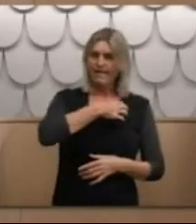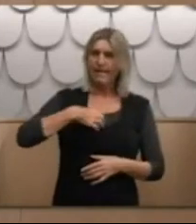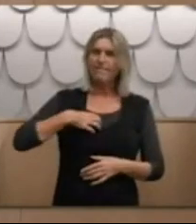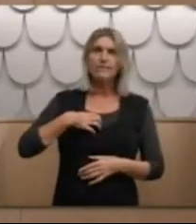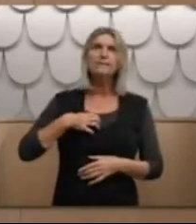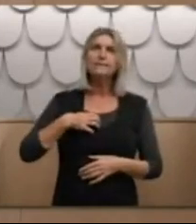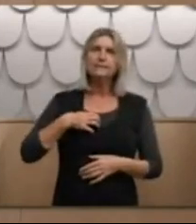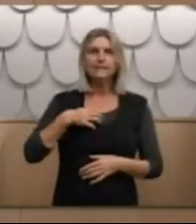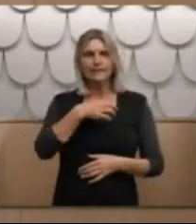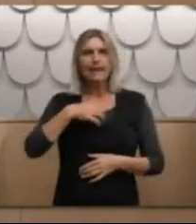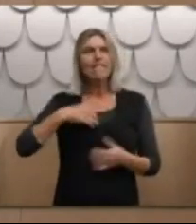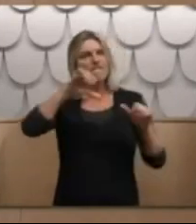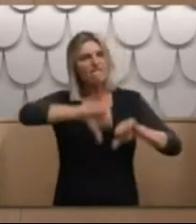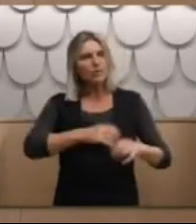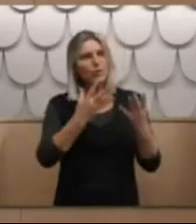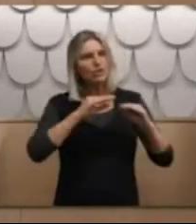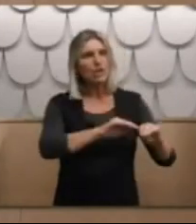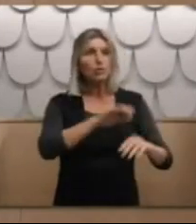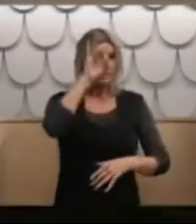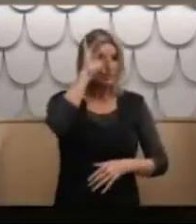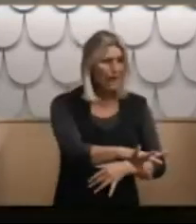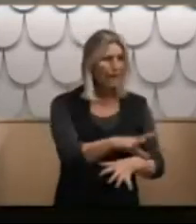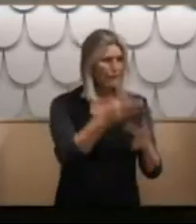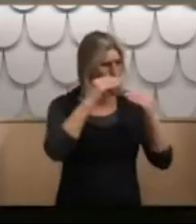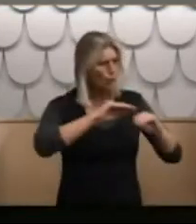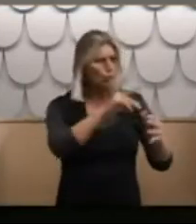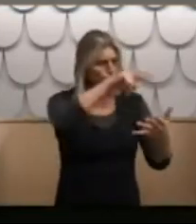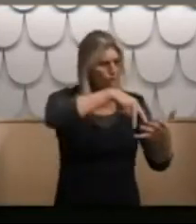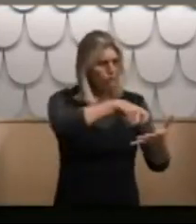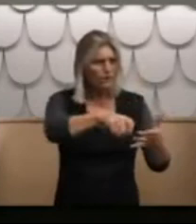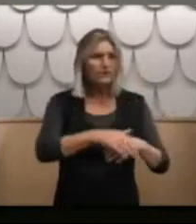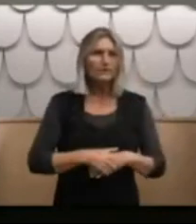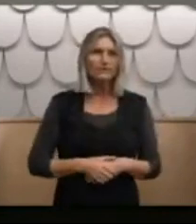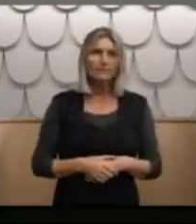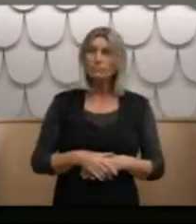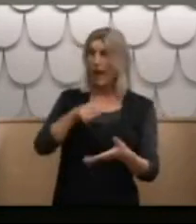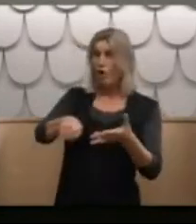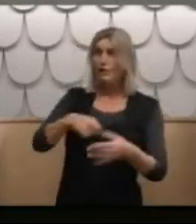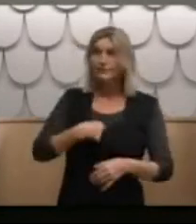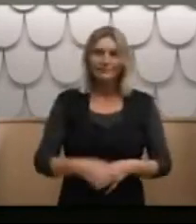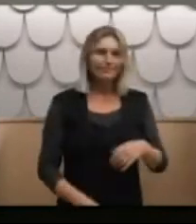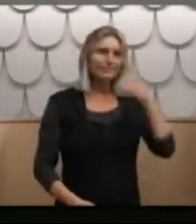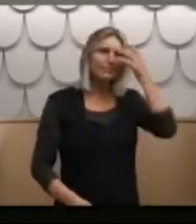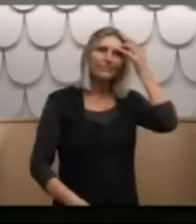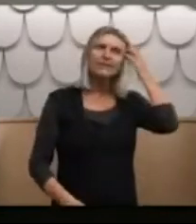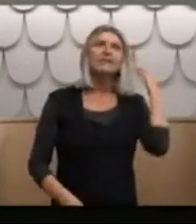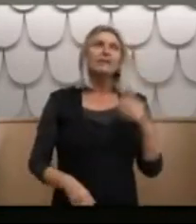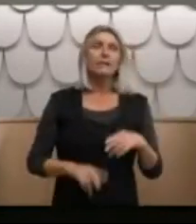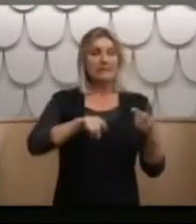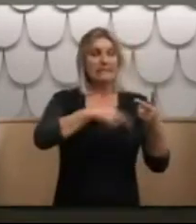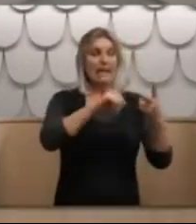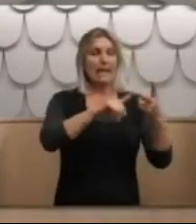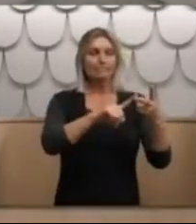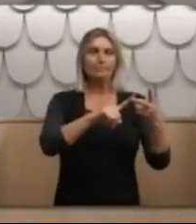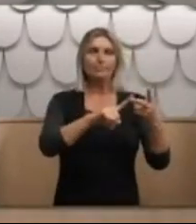failed to give you an education, you taught yourself to read. And write. And write. And And the second